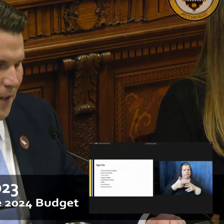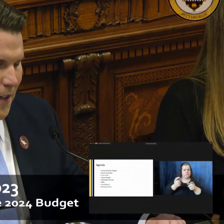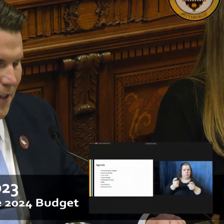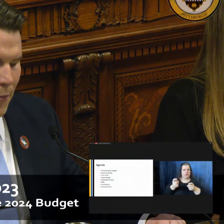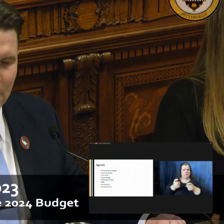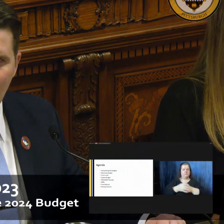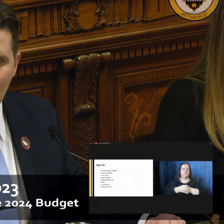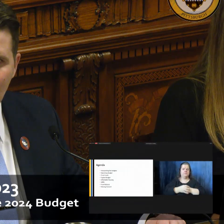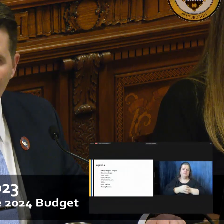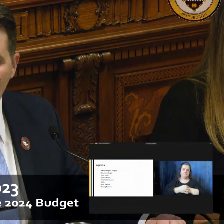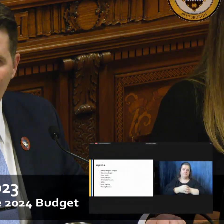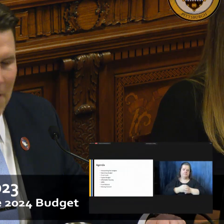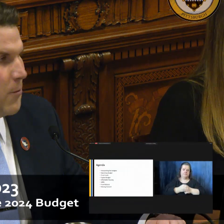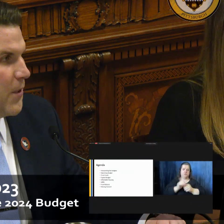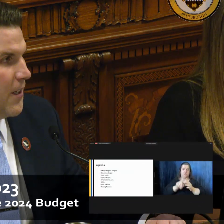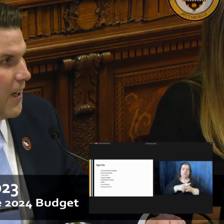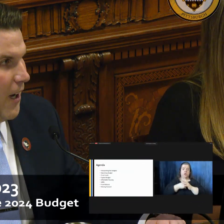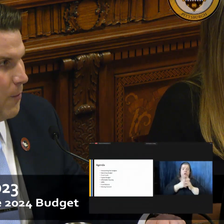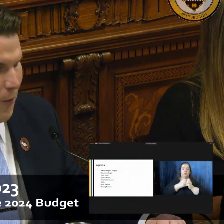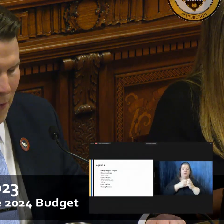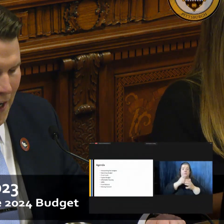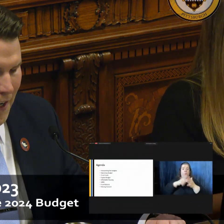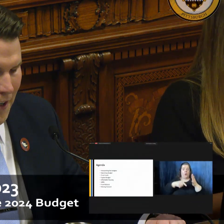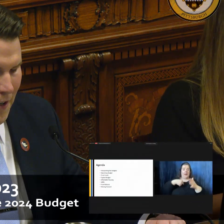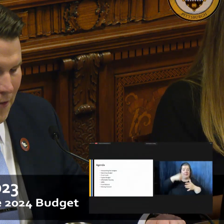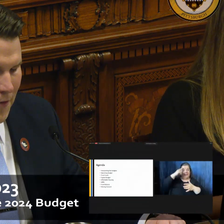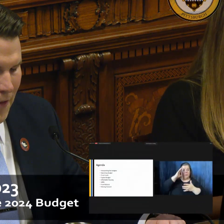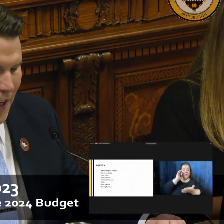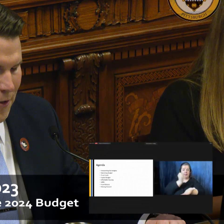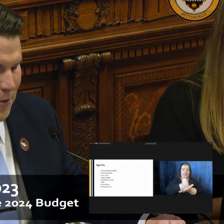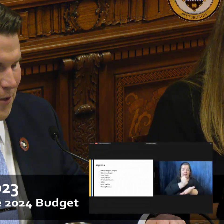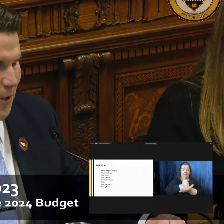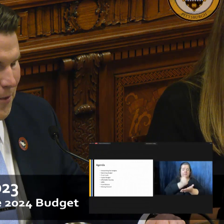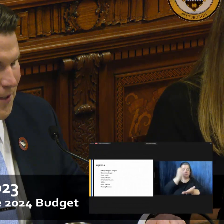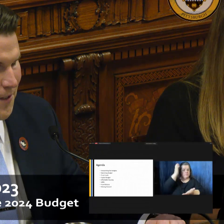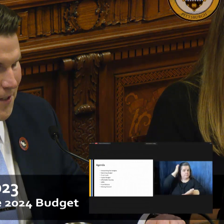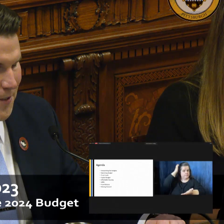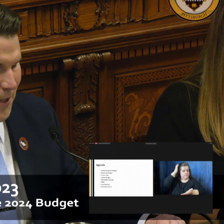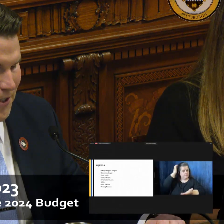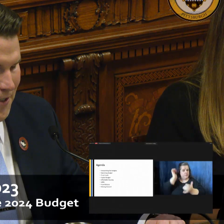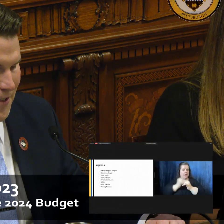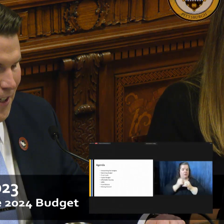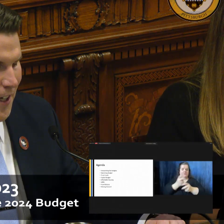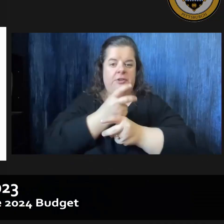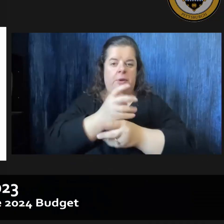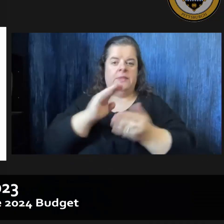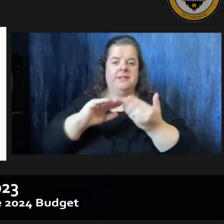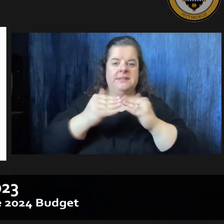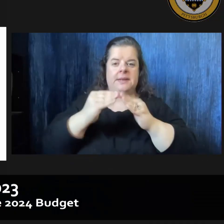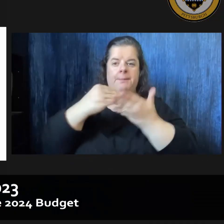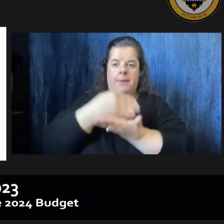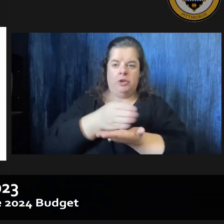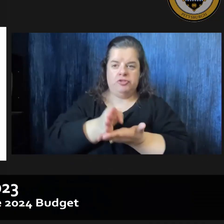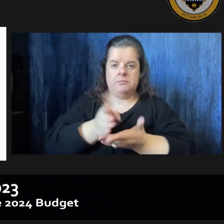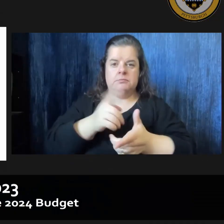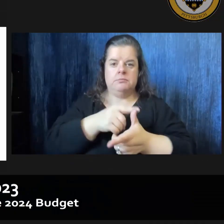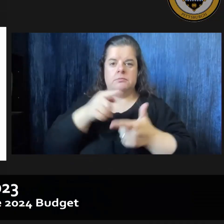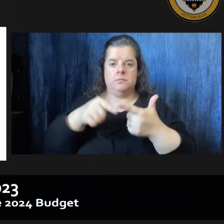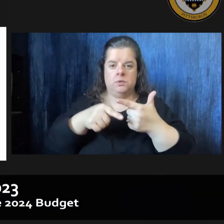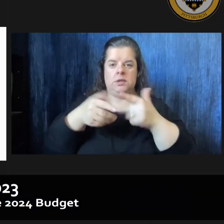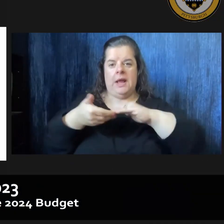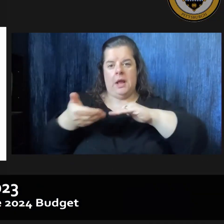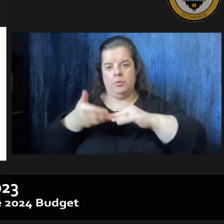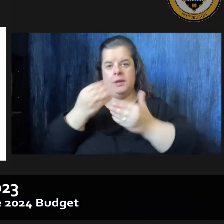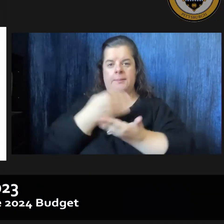we'll start with what i think will be a helpful way of how to interpret the city's budgets then we'll move on to the operating